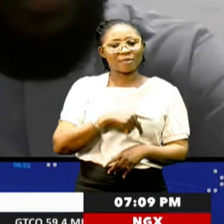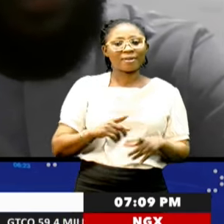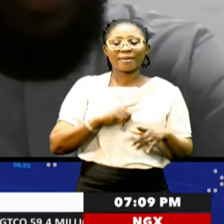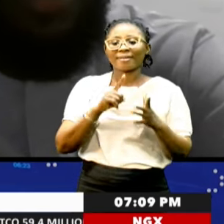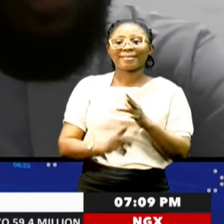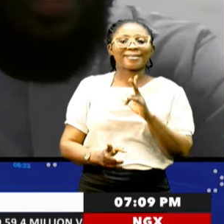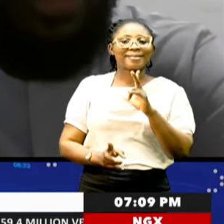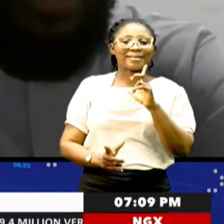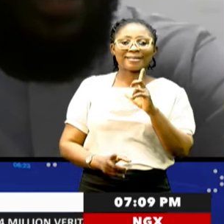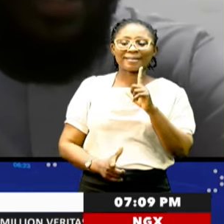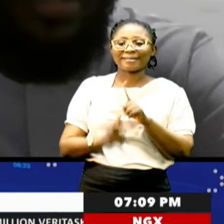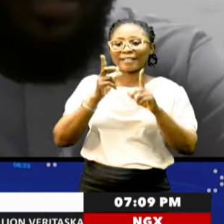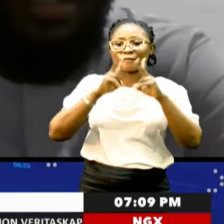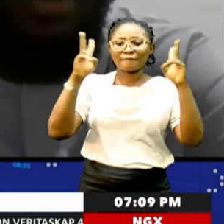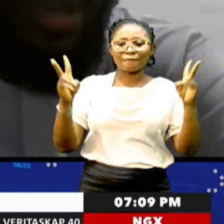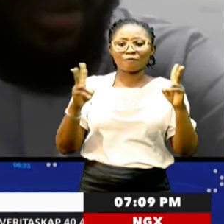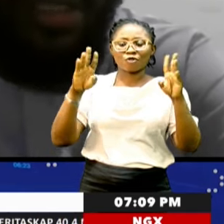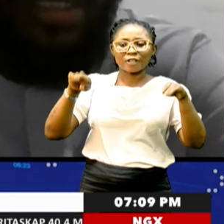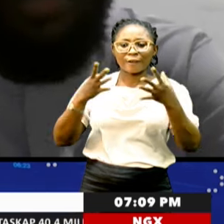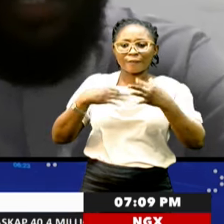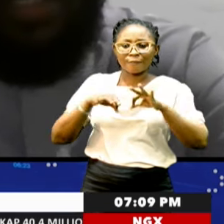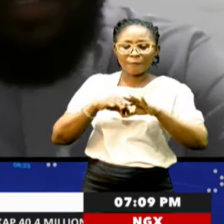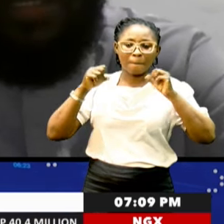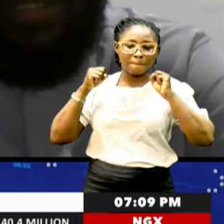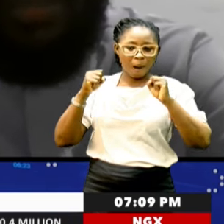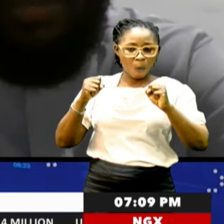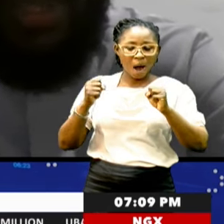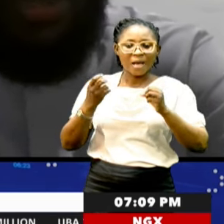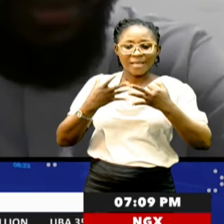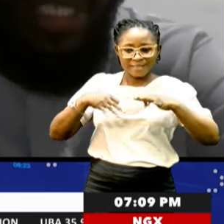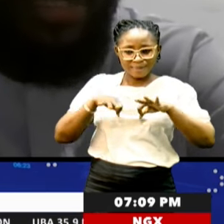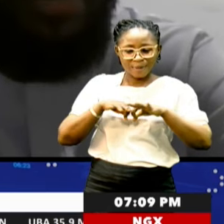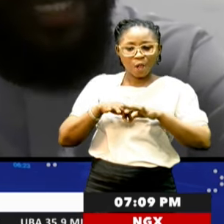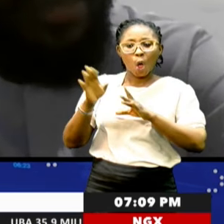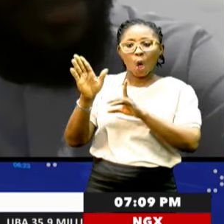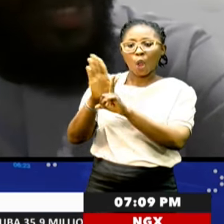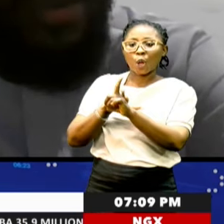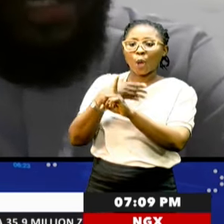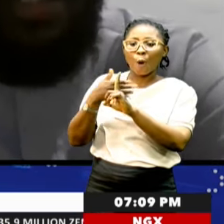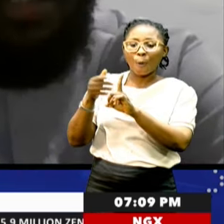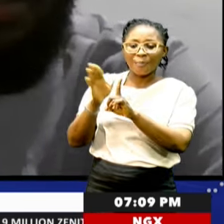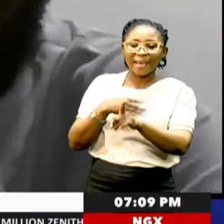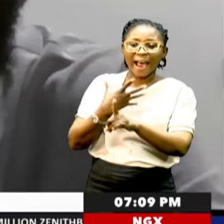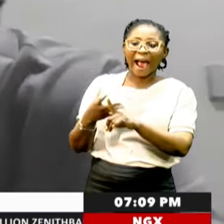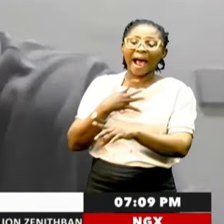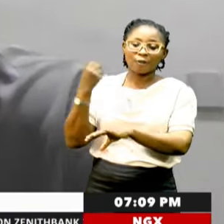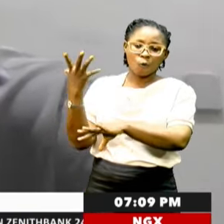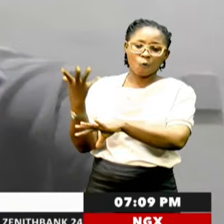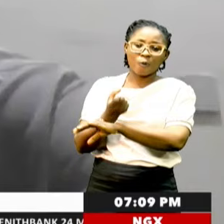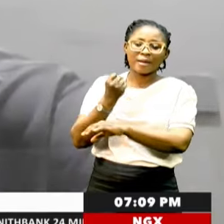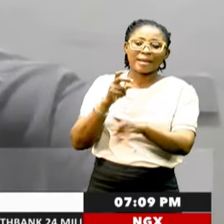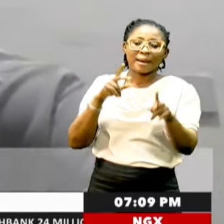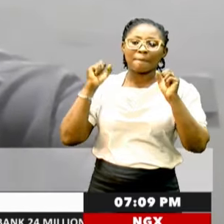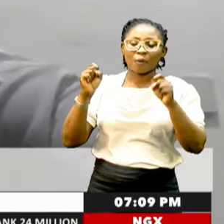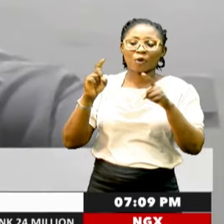basically gives significant power, significant lobby and bargain power to the Labour